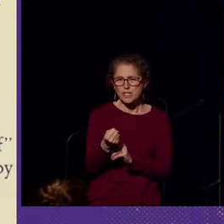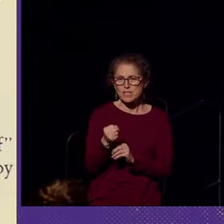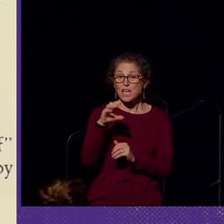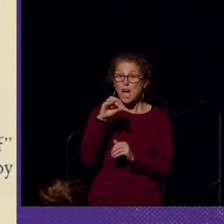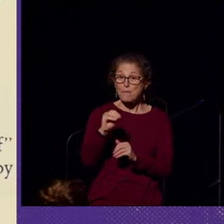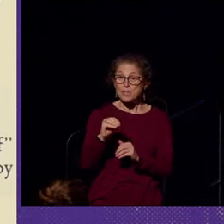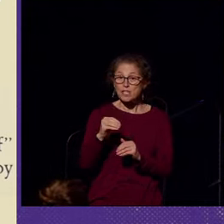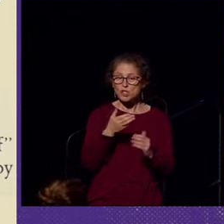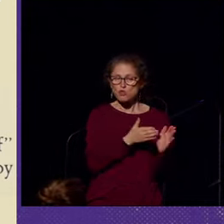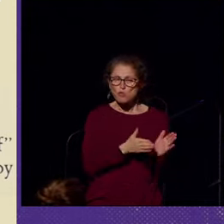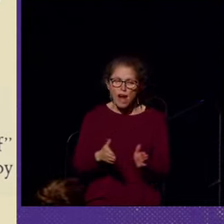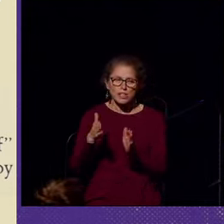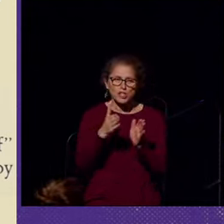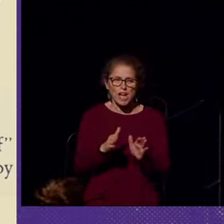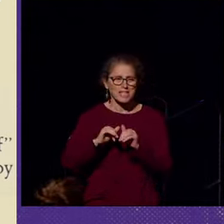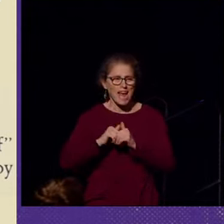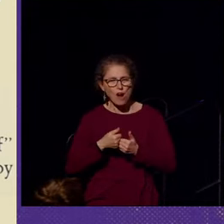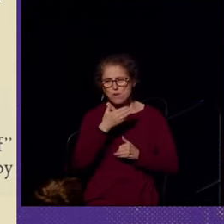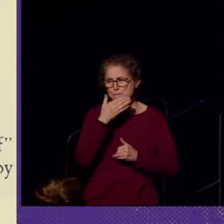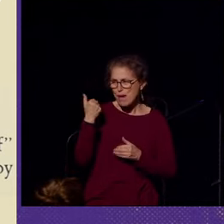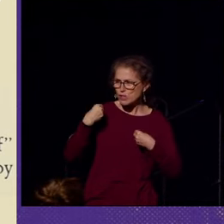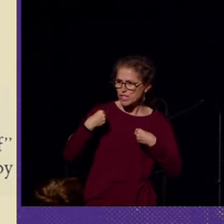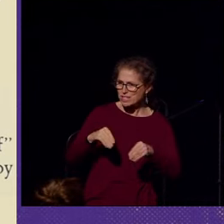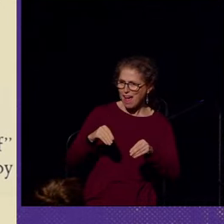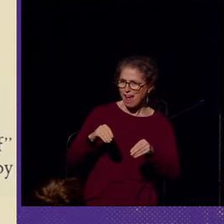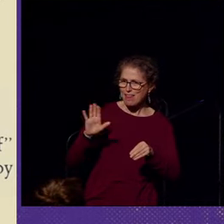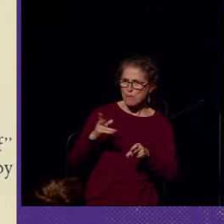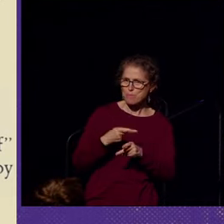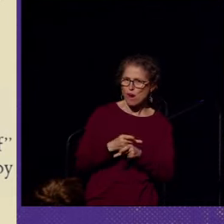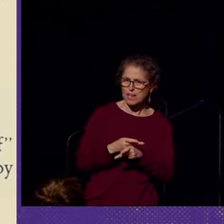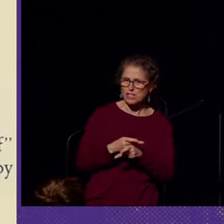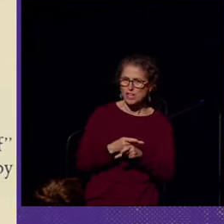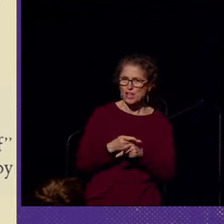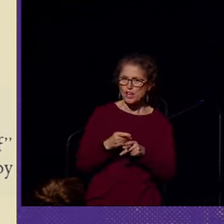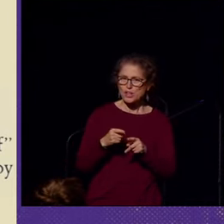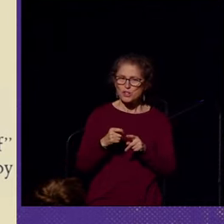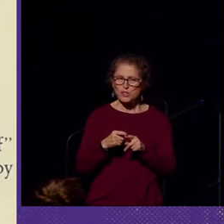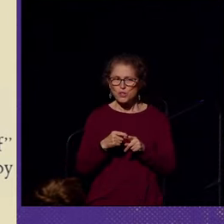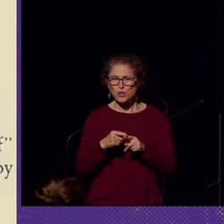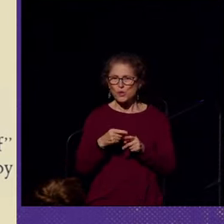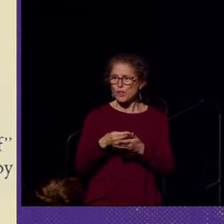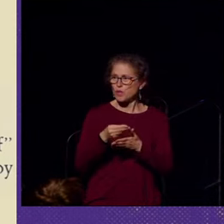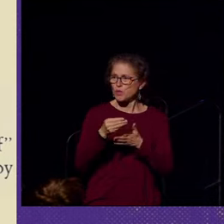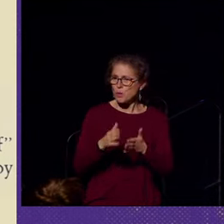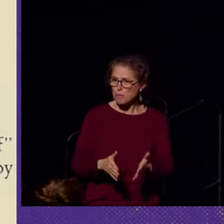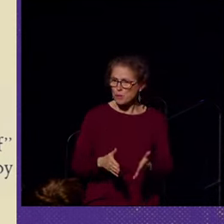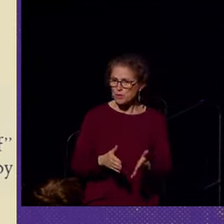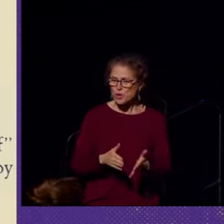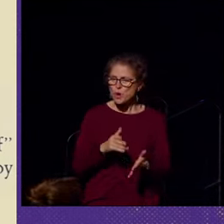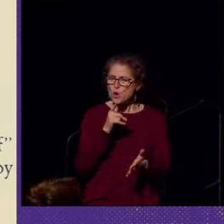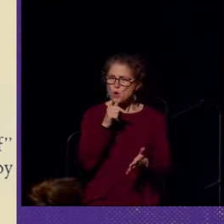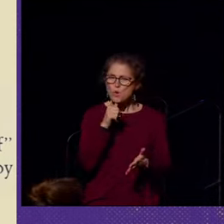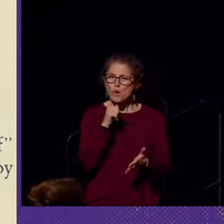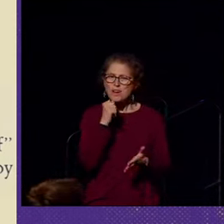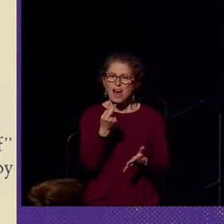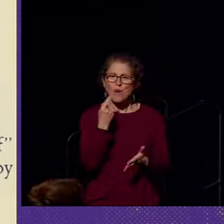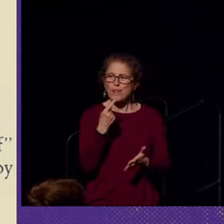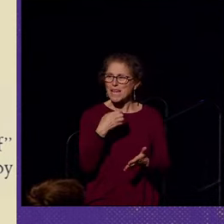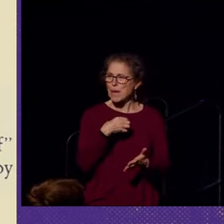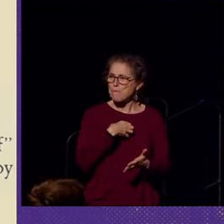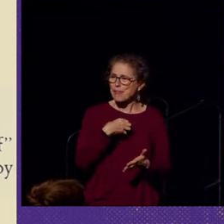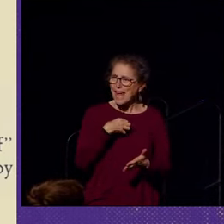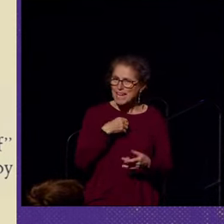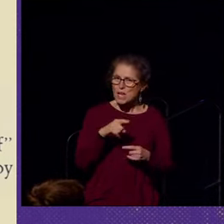the companies strategized how to better sell their products to resistant consumers who not only complained